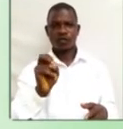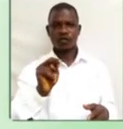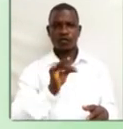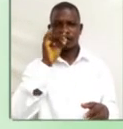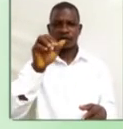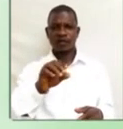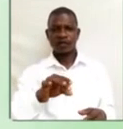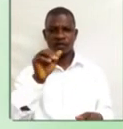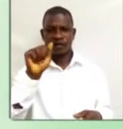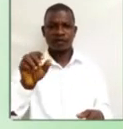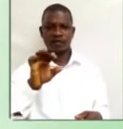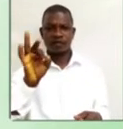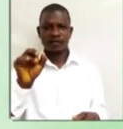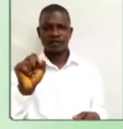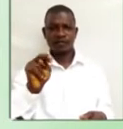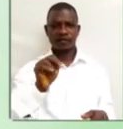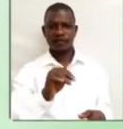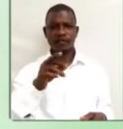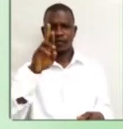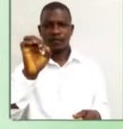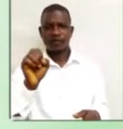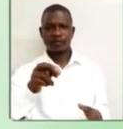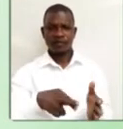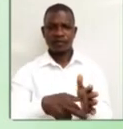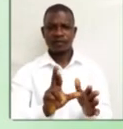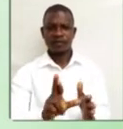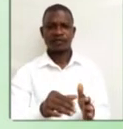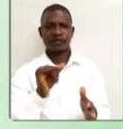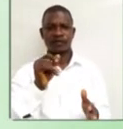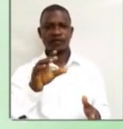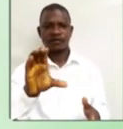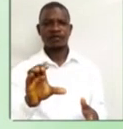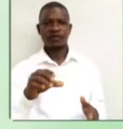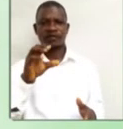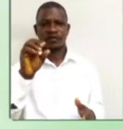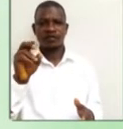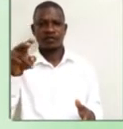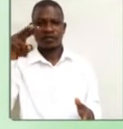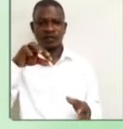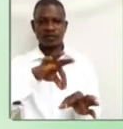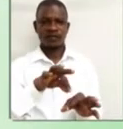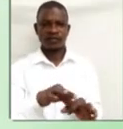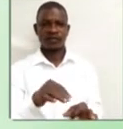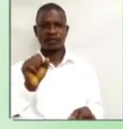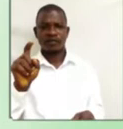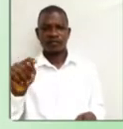Phantom. Reveal. That is B. C. Vote. D. Stephen.